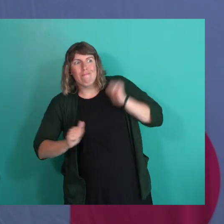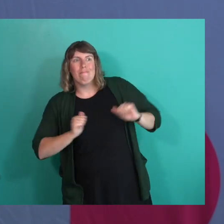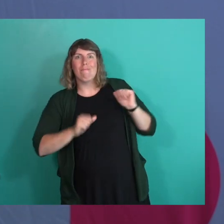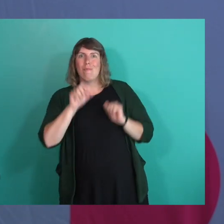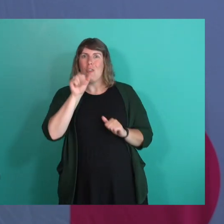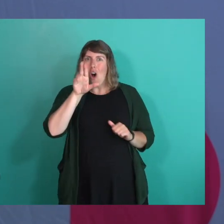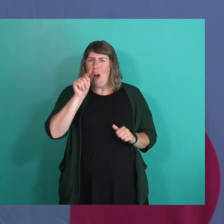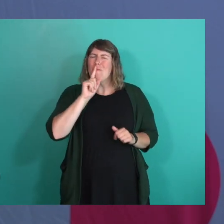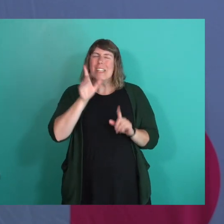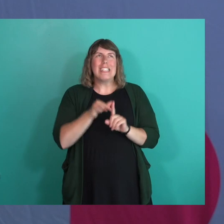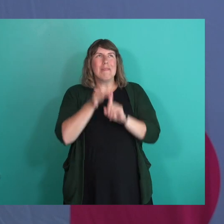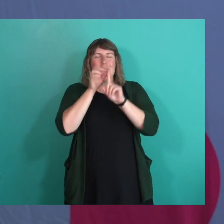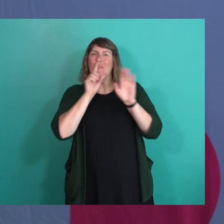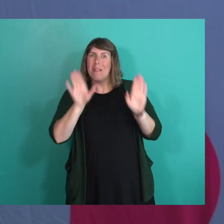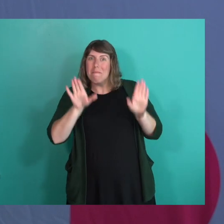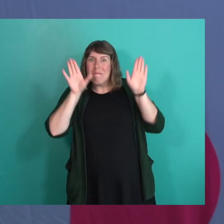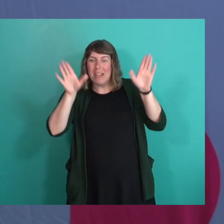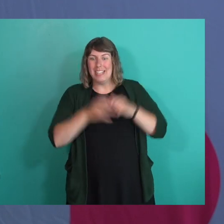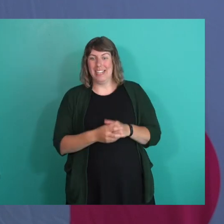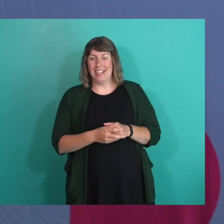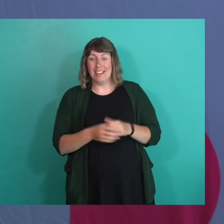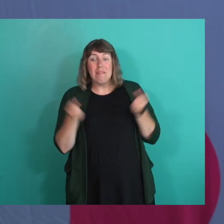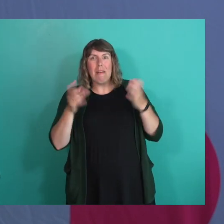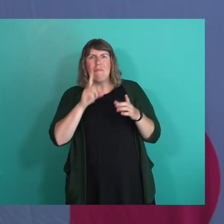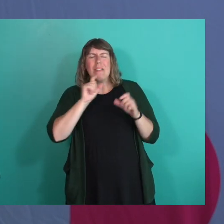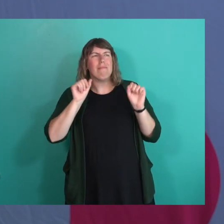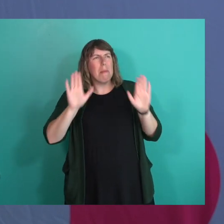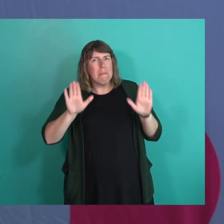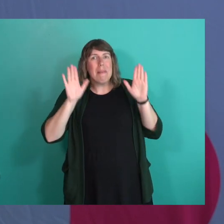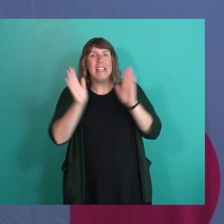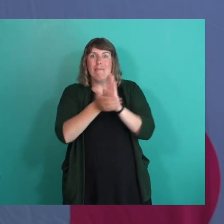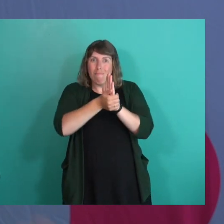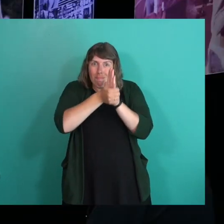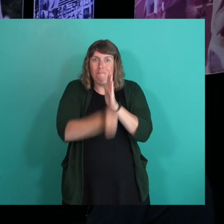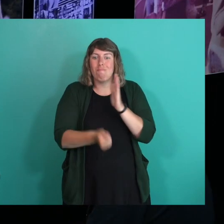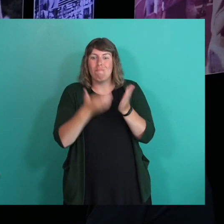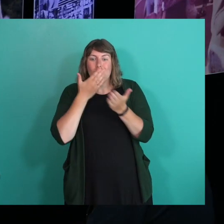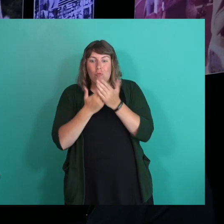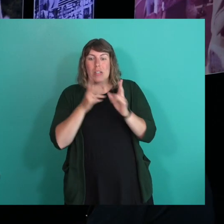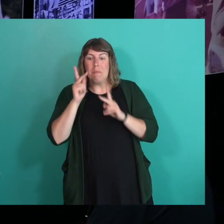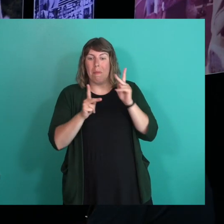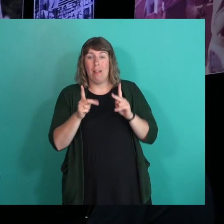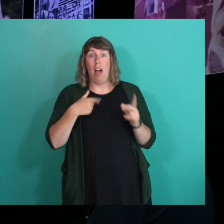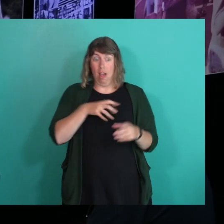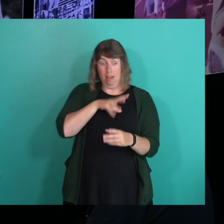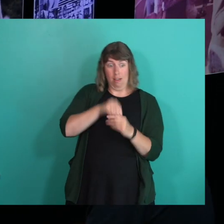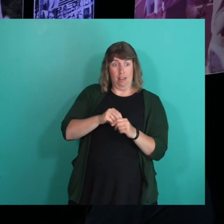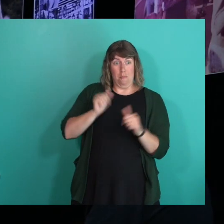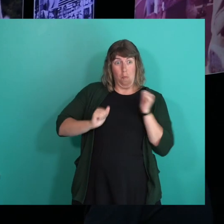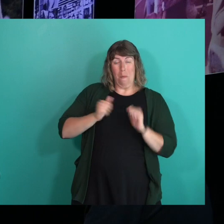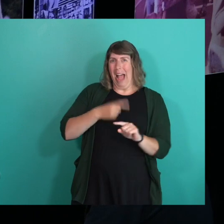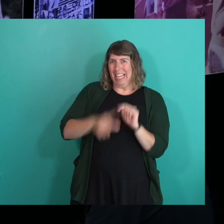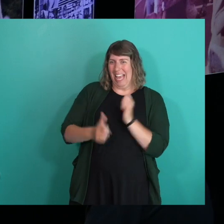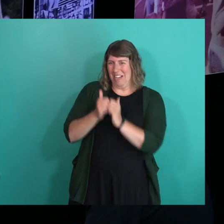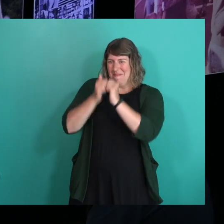special. And there's so many talented people that are just like, this is why I don't perform anymore, because I just can't compete.